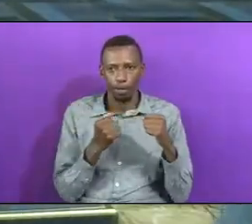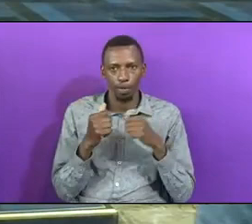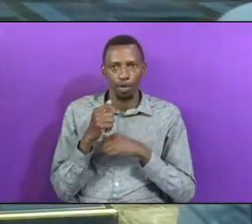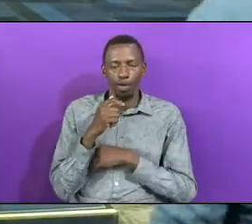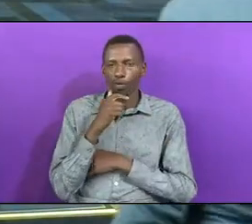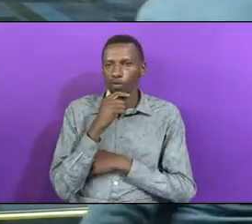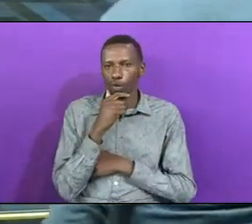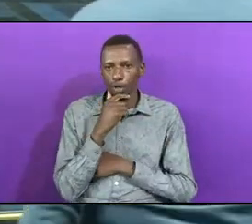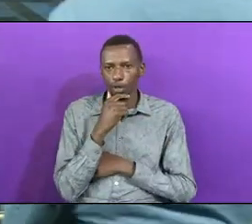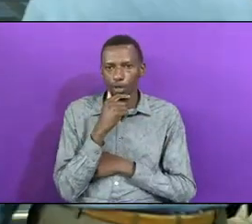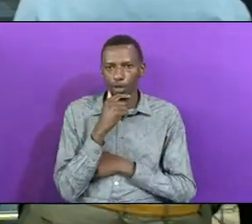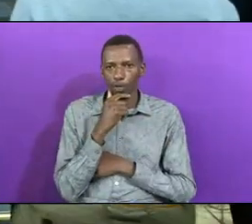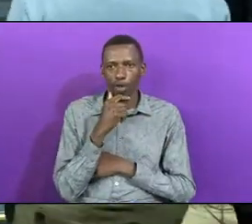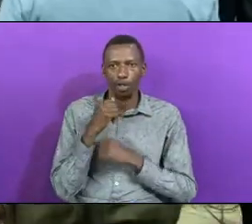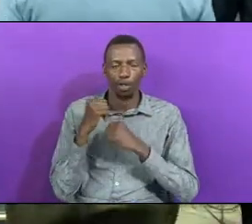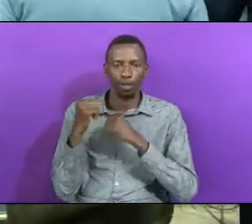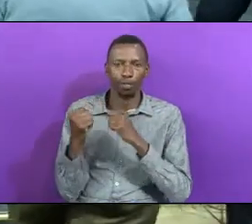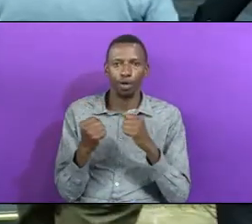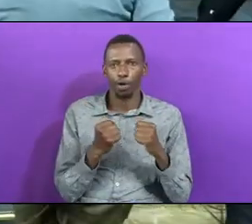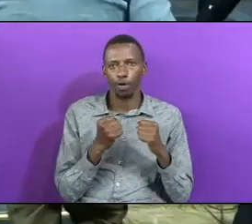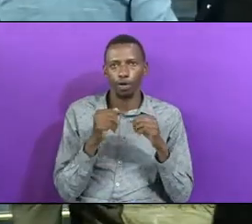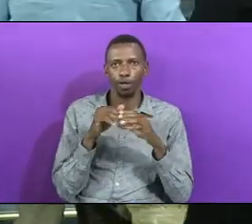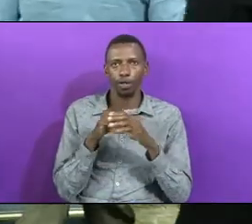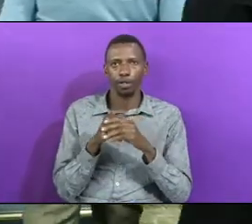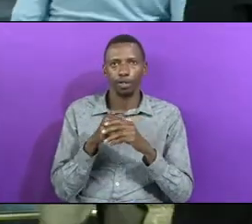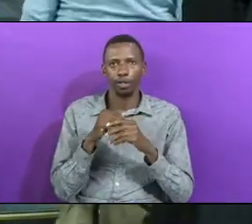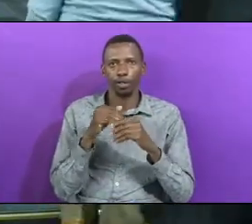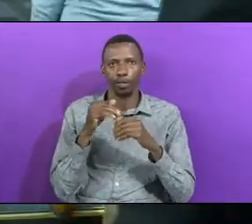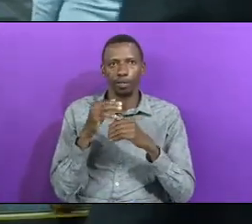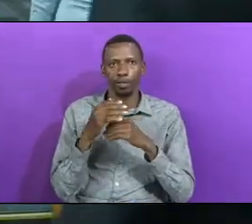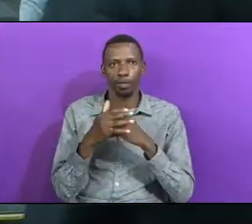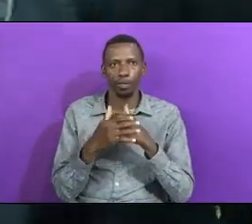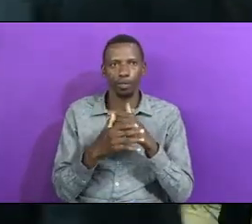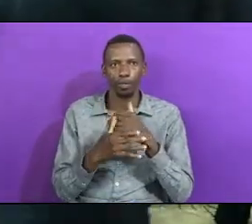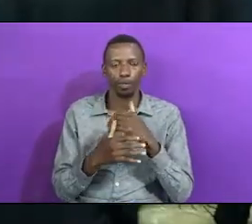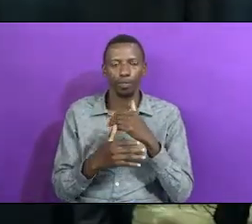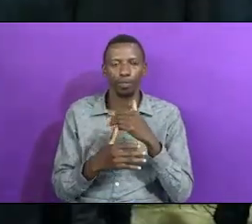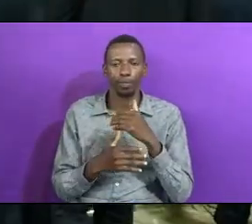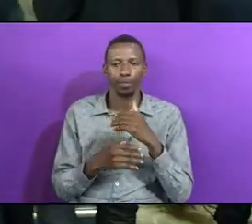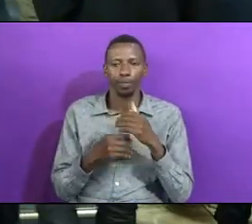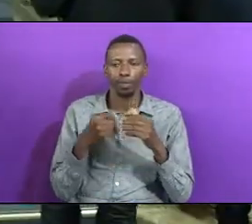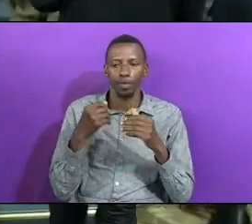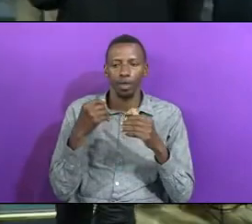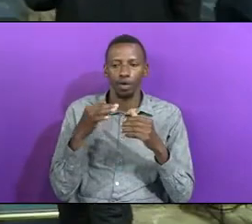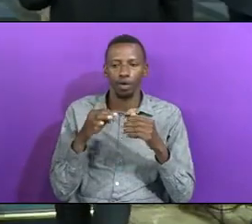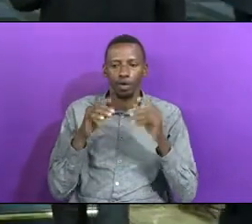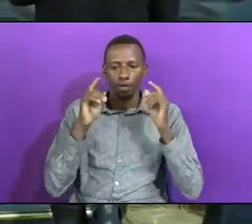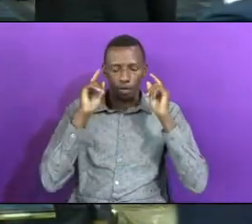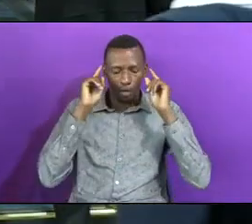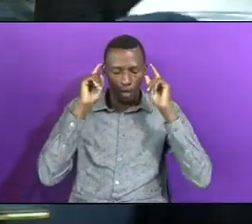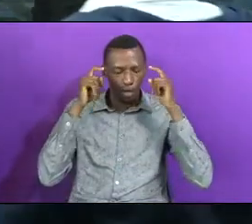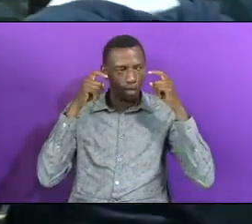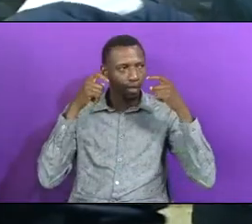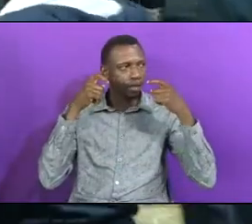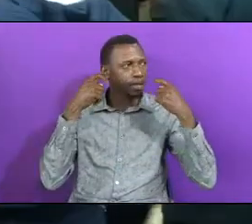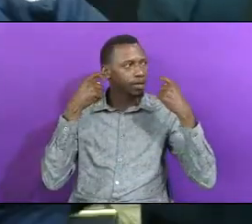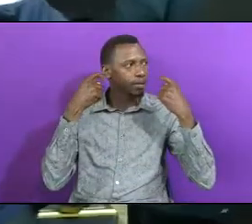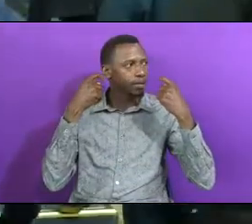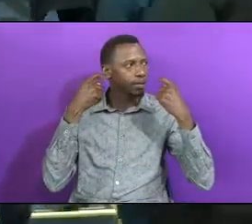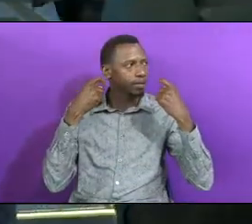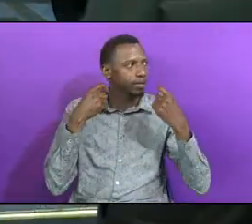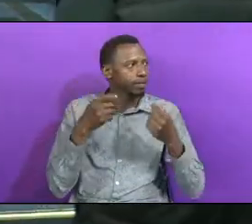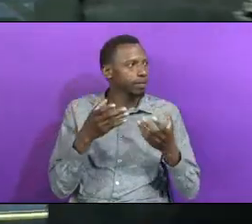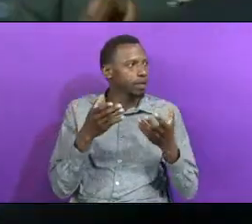Power There's Power Walking Power In The Blood Of The